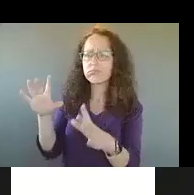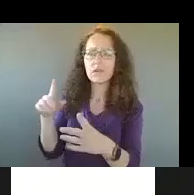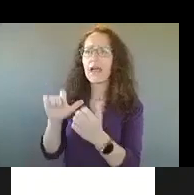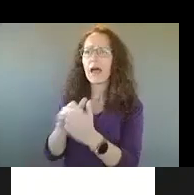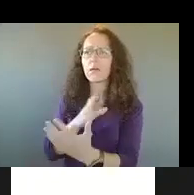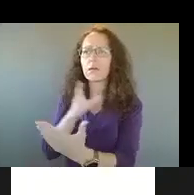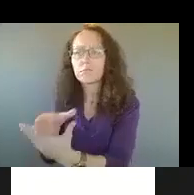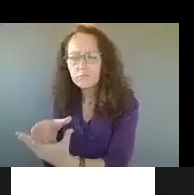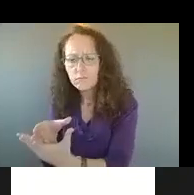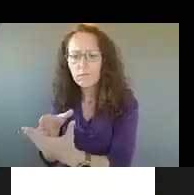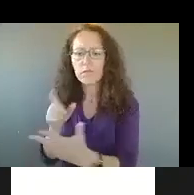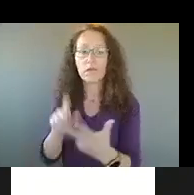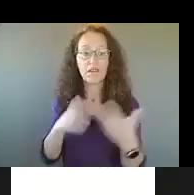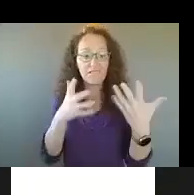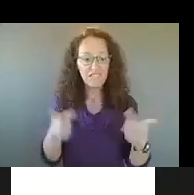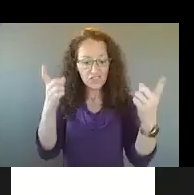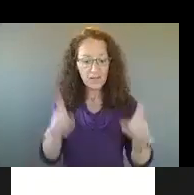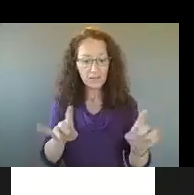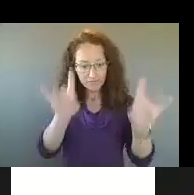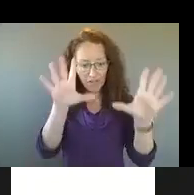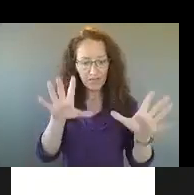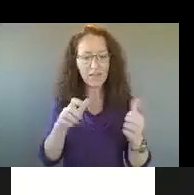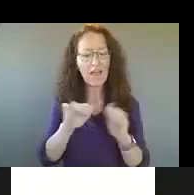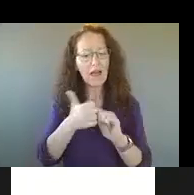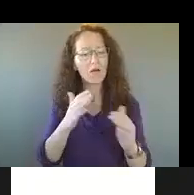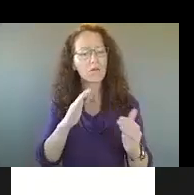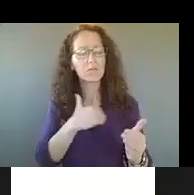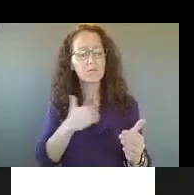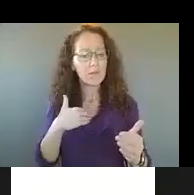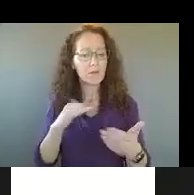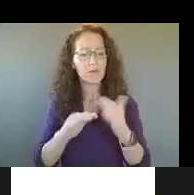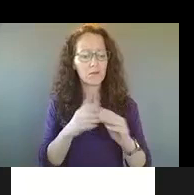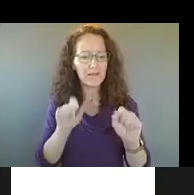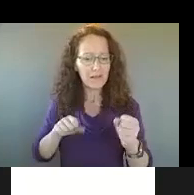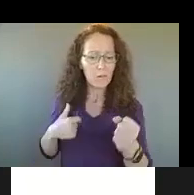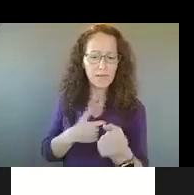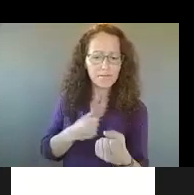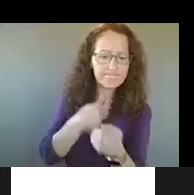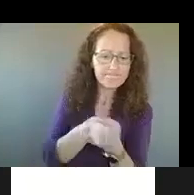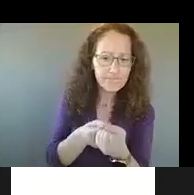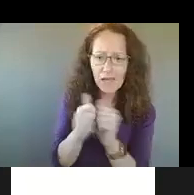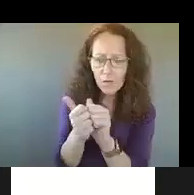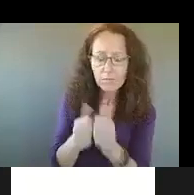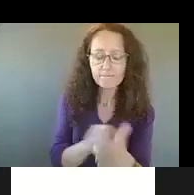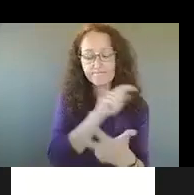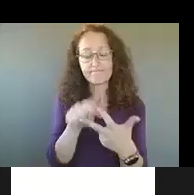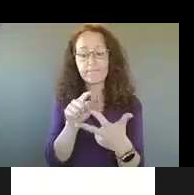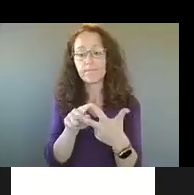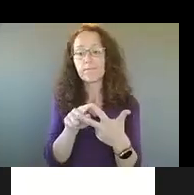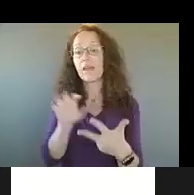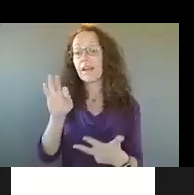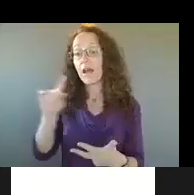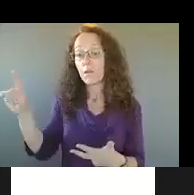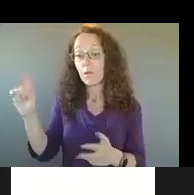after violence has occurred. The second pillar is our alternative response to 911 calls.